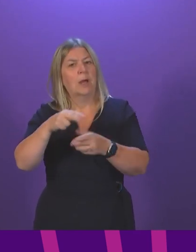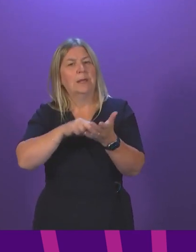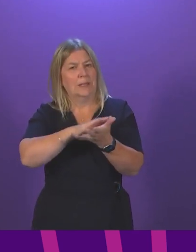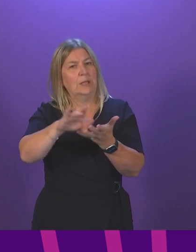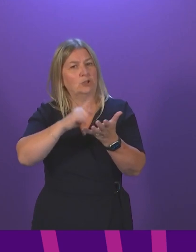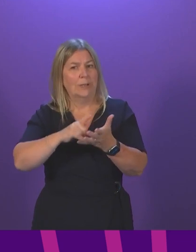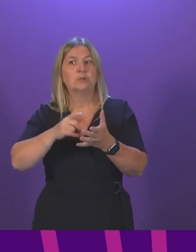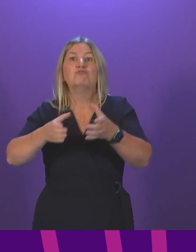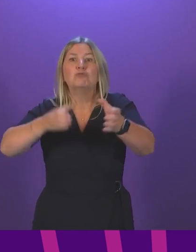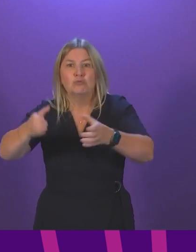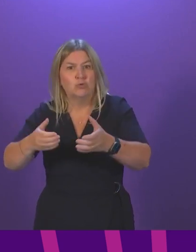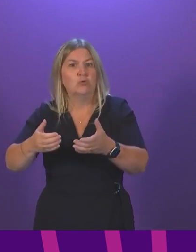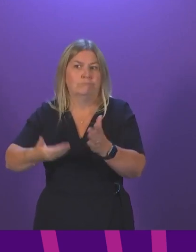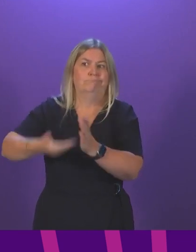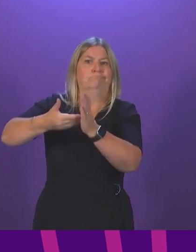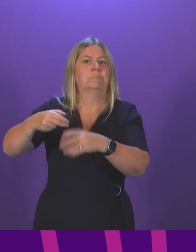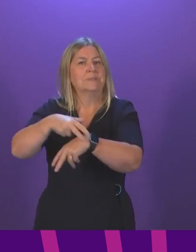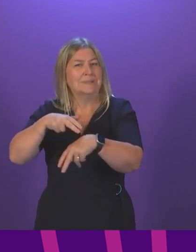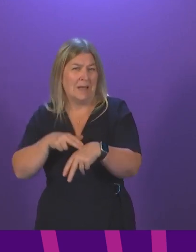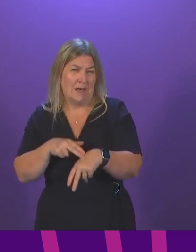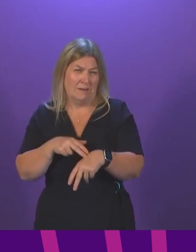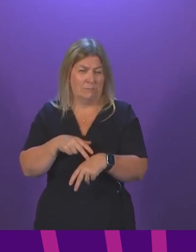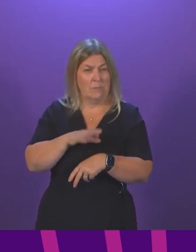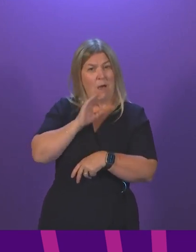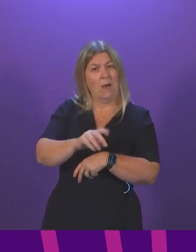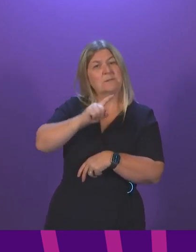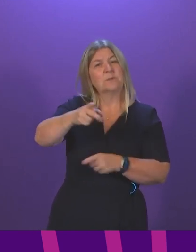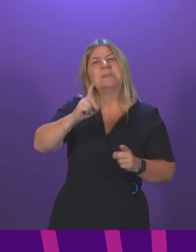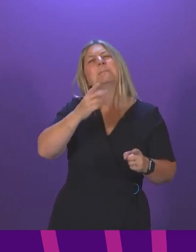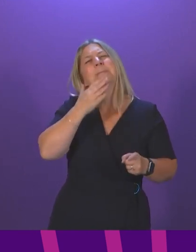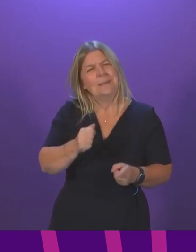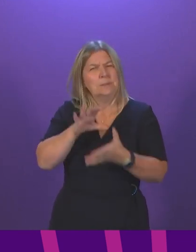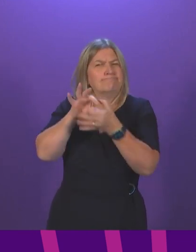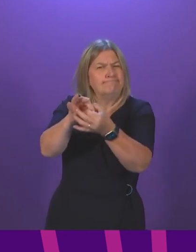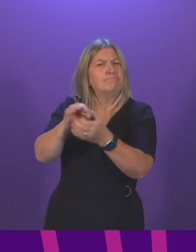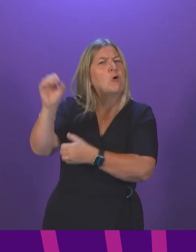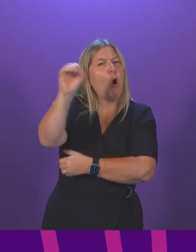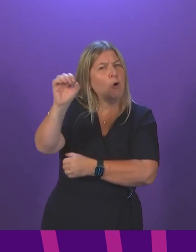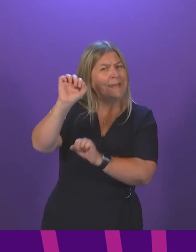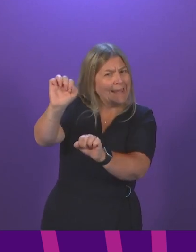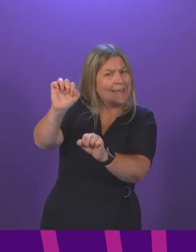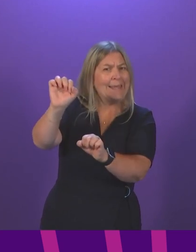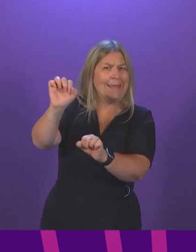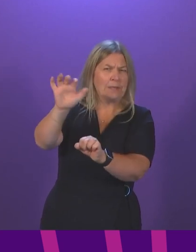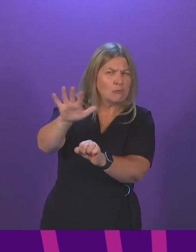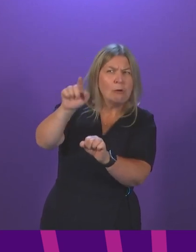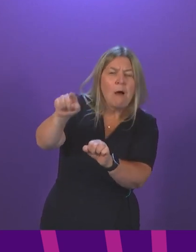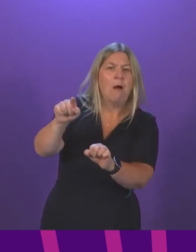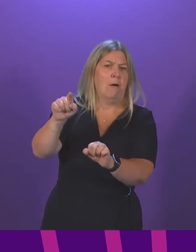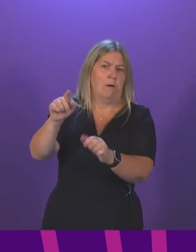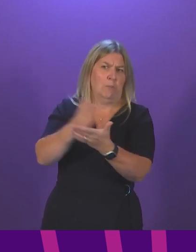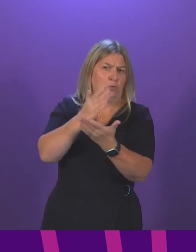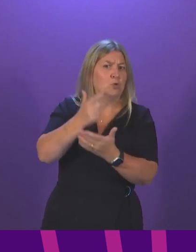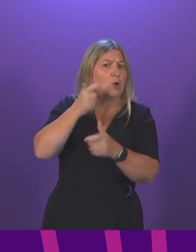But can I urge the First Minister to engage with NHS Orkney to ensure that gaps are filled in the interim so that young people in Orkney get the support they